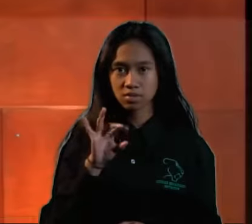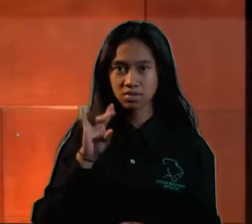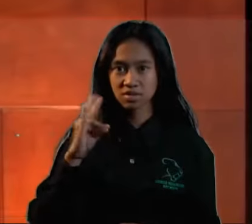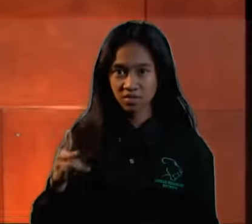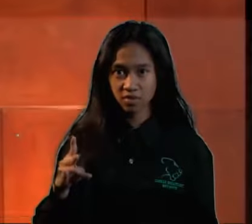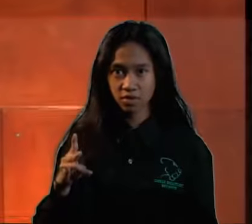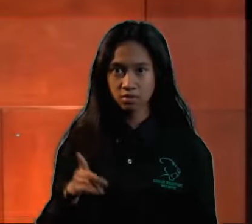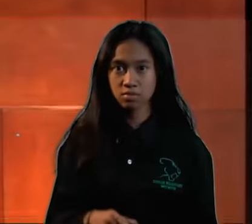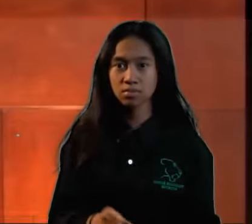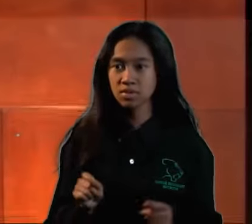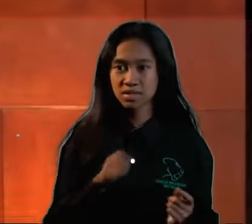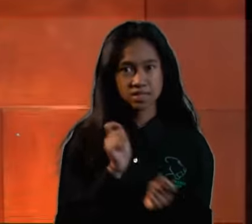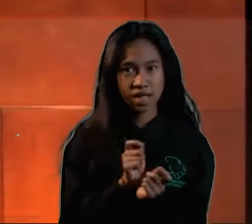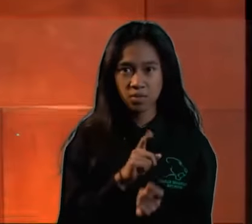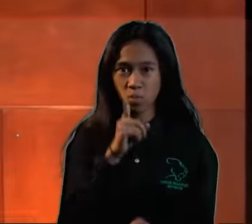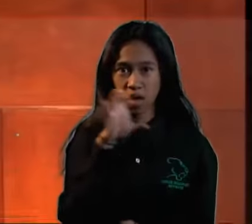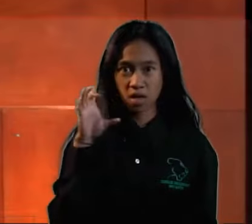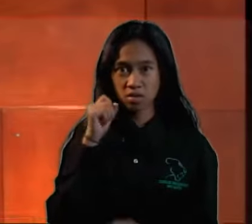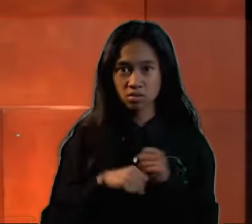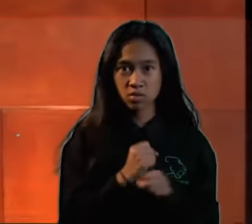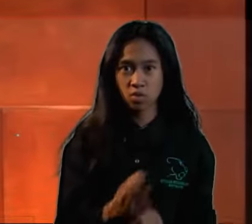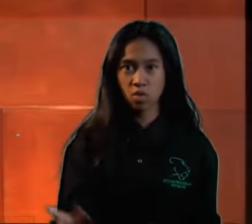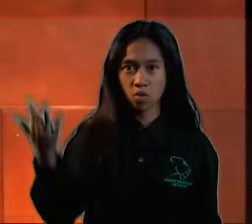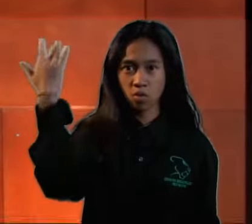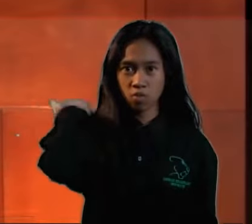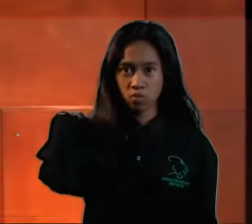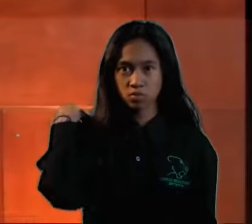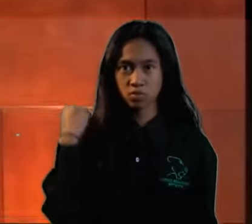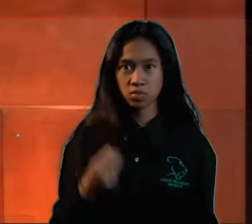exactly like 100 years and countless years ago.